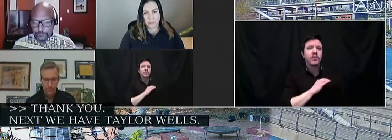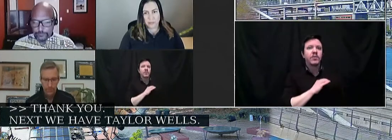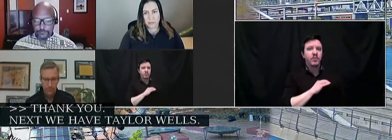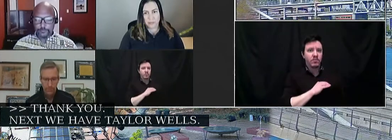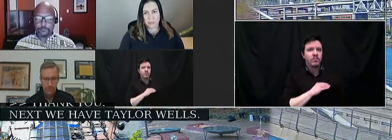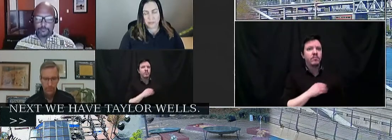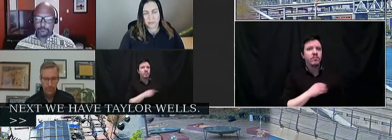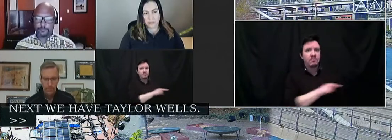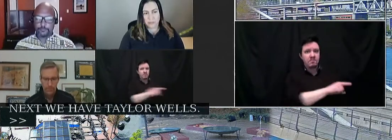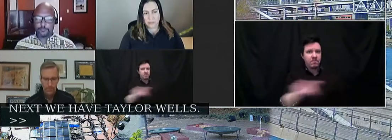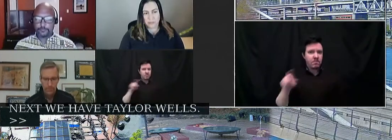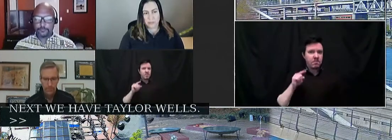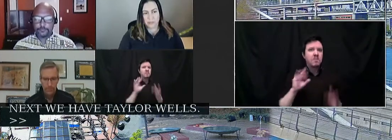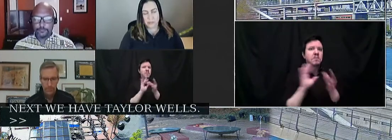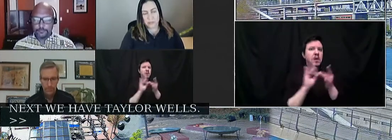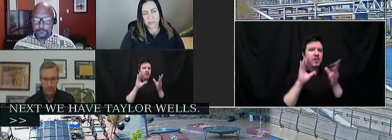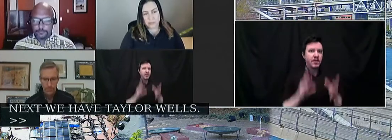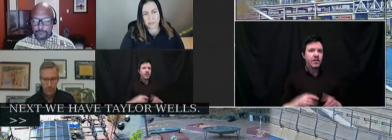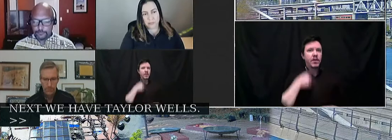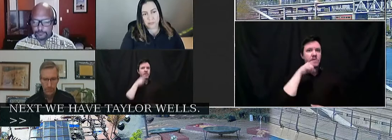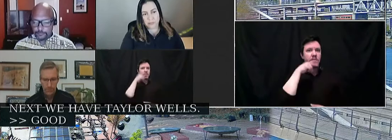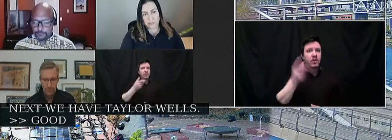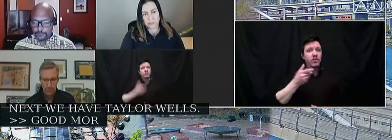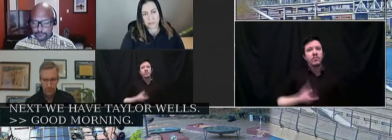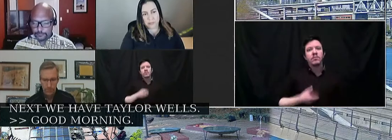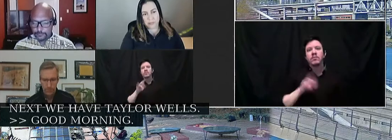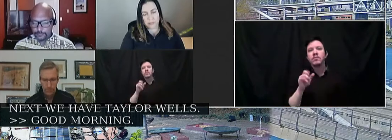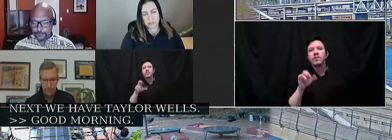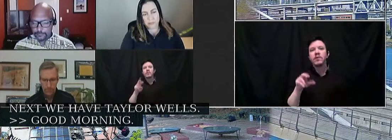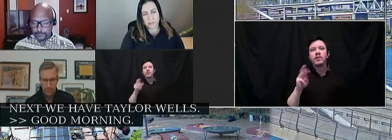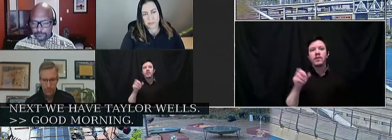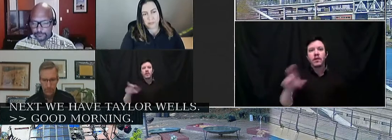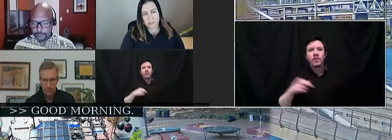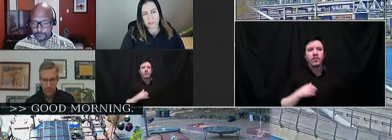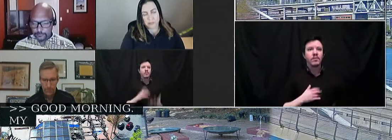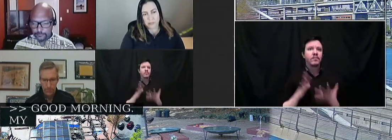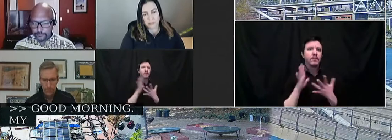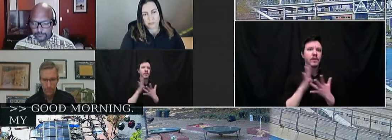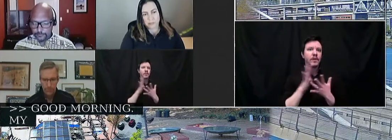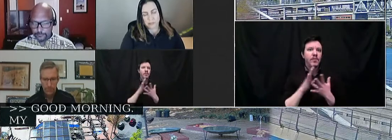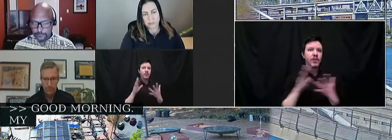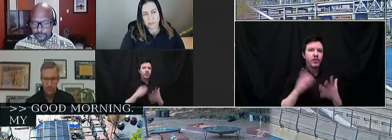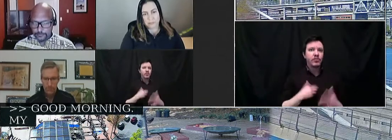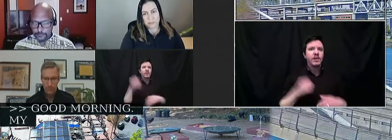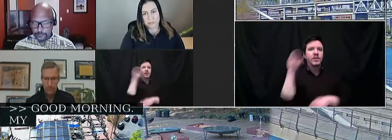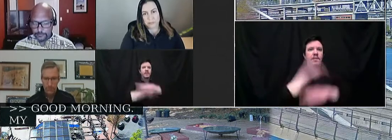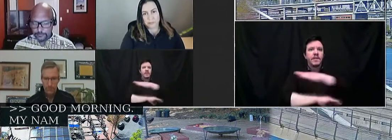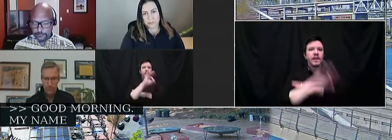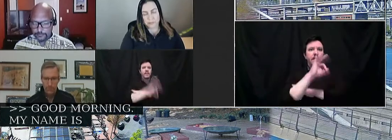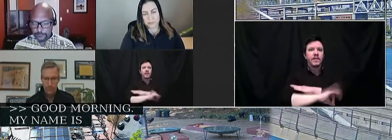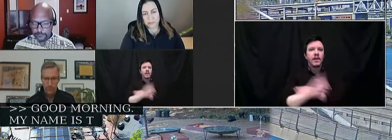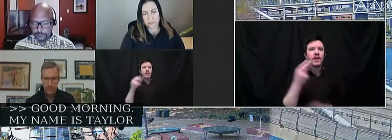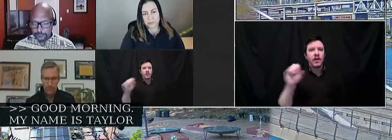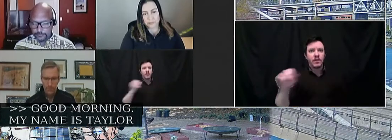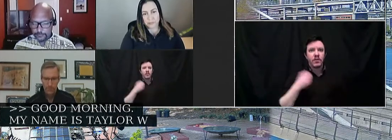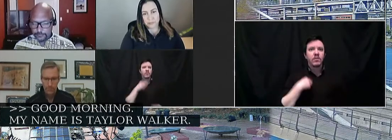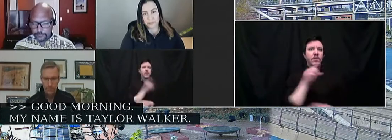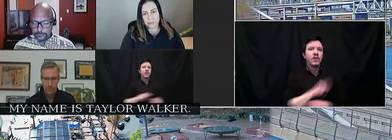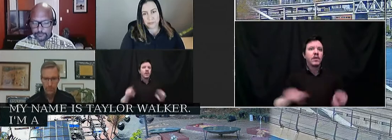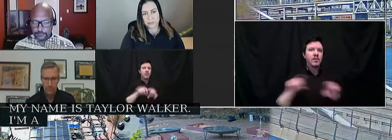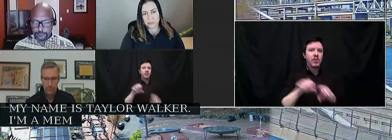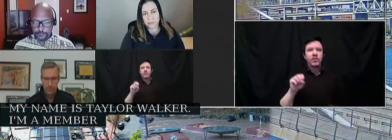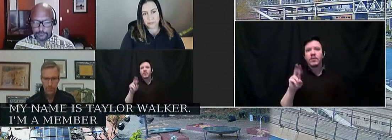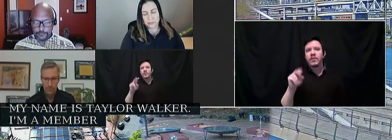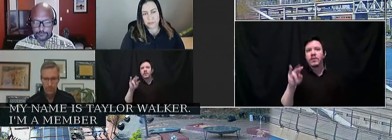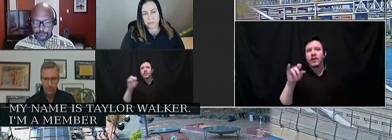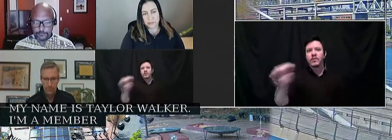testifiers in public. My name is Taylor Walker. I'm a freshman at Sunset High School. And I'm also a member of Sunrise BDX.